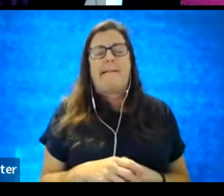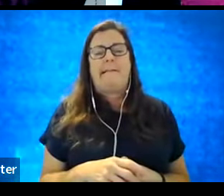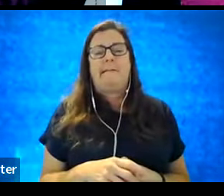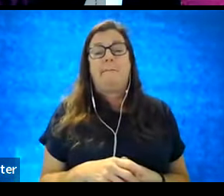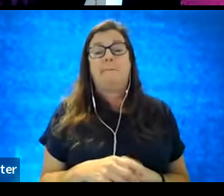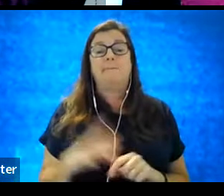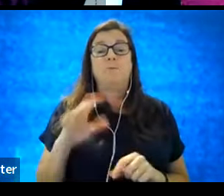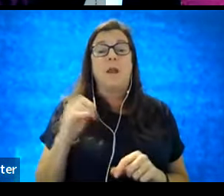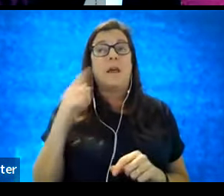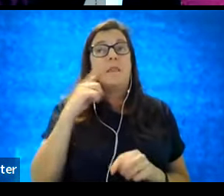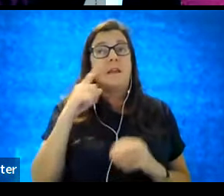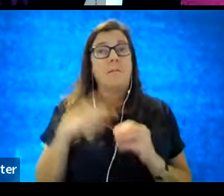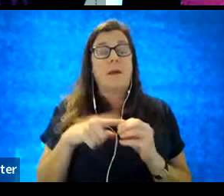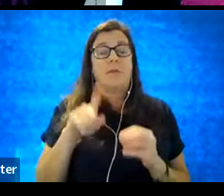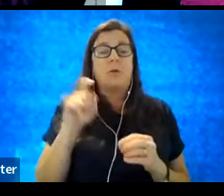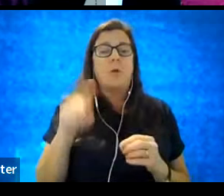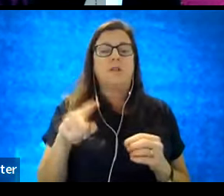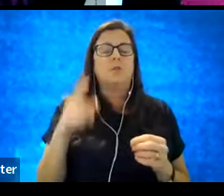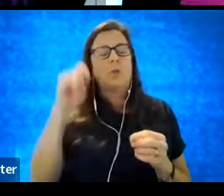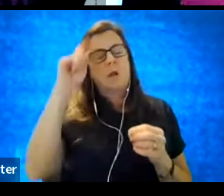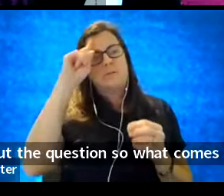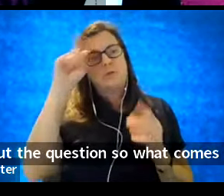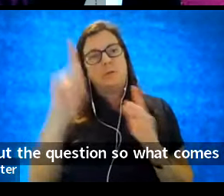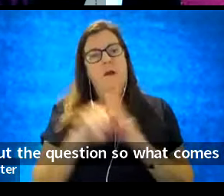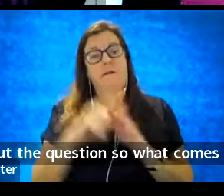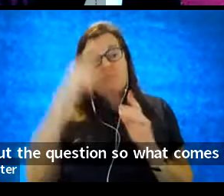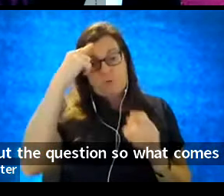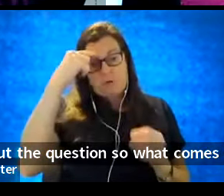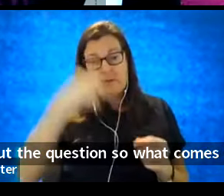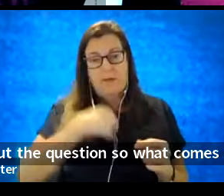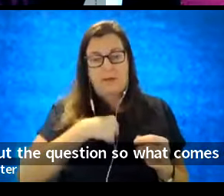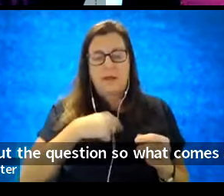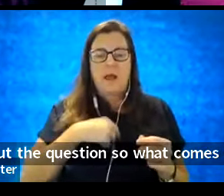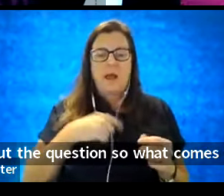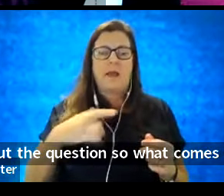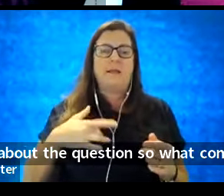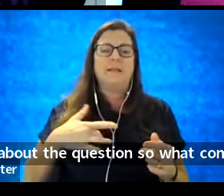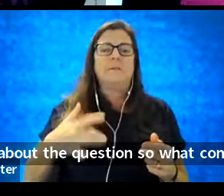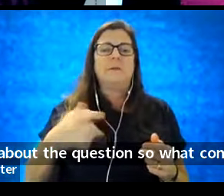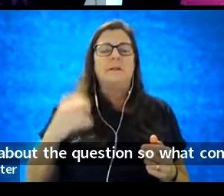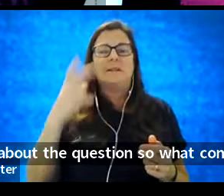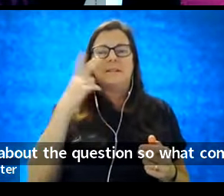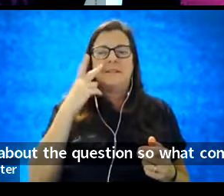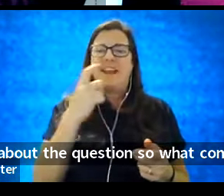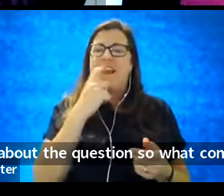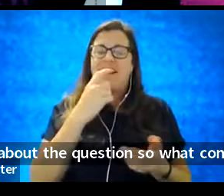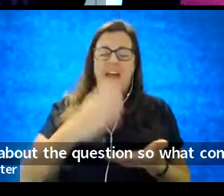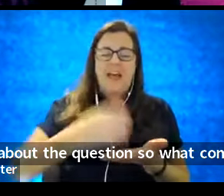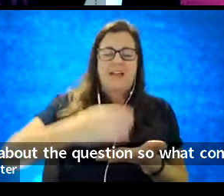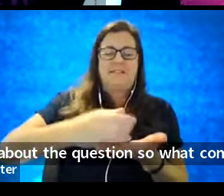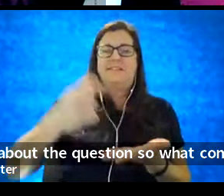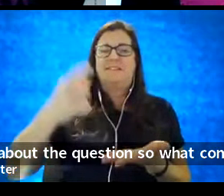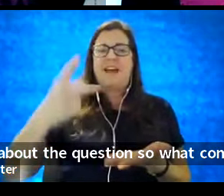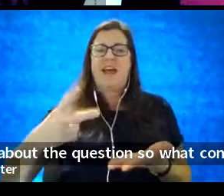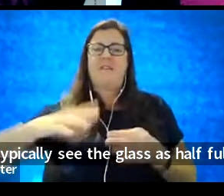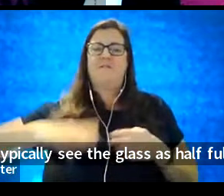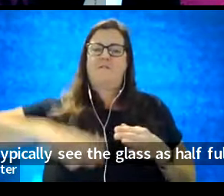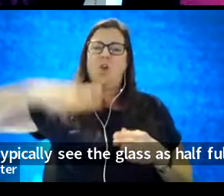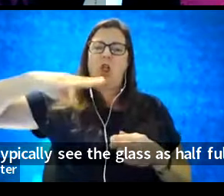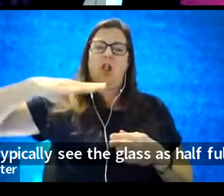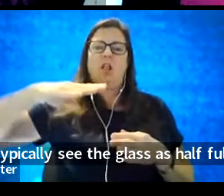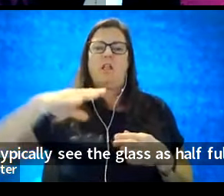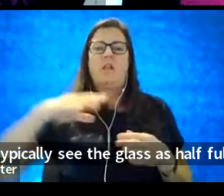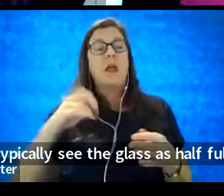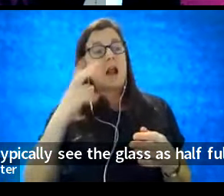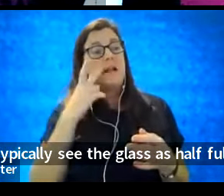When I think about the question, so what comes to mind for me is, I typically see the glass as half full, and see the art of the